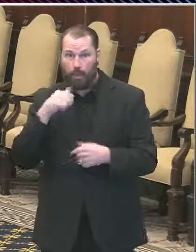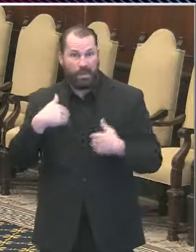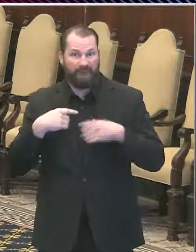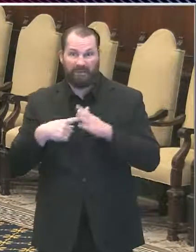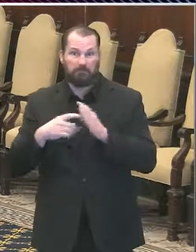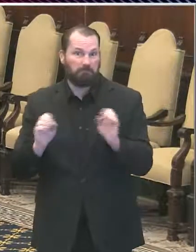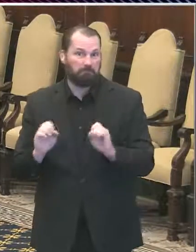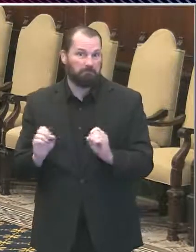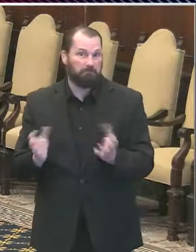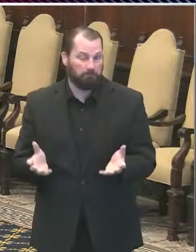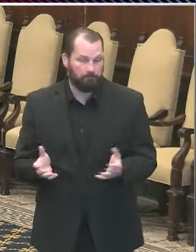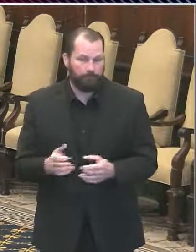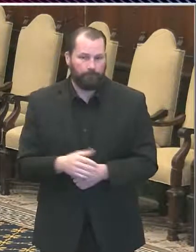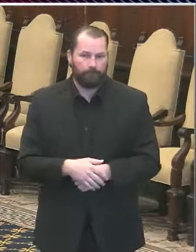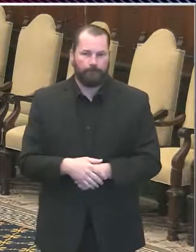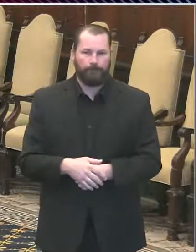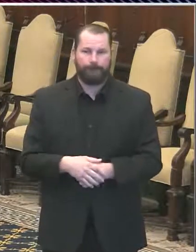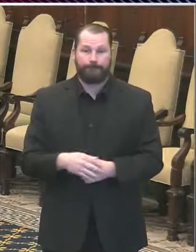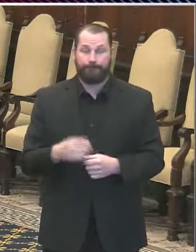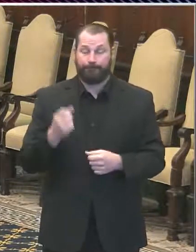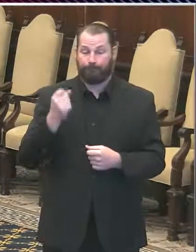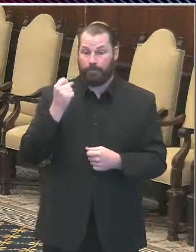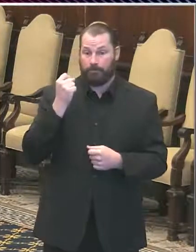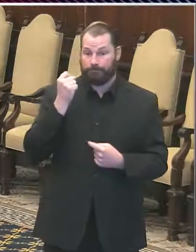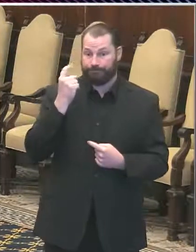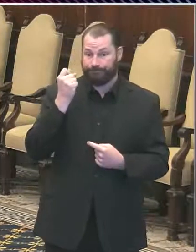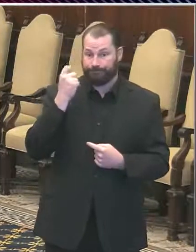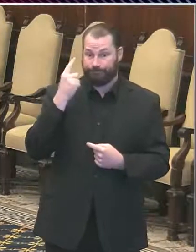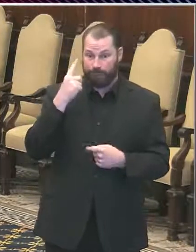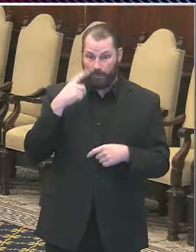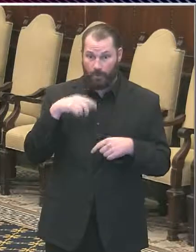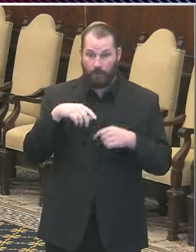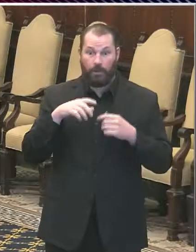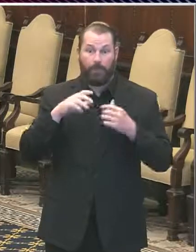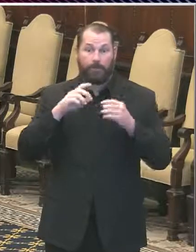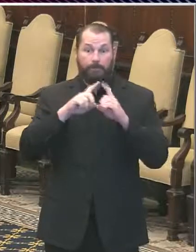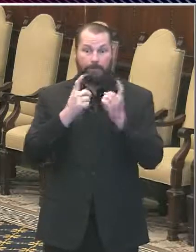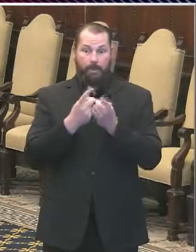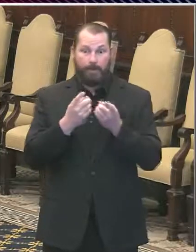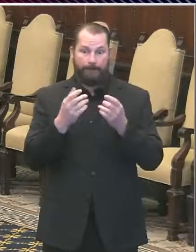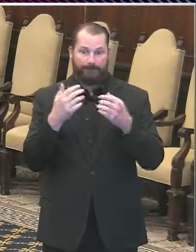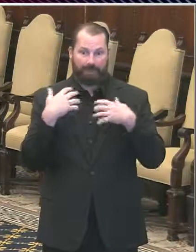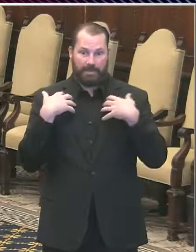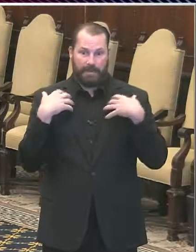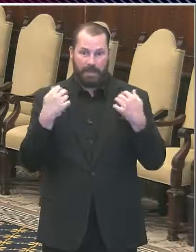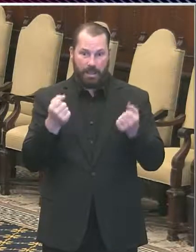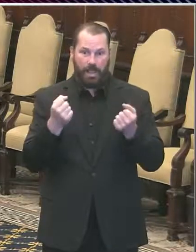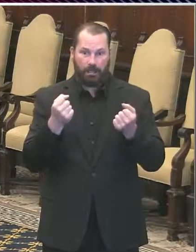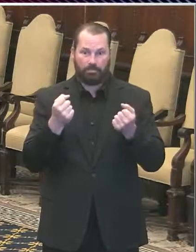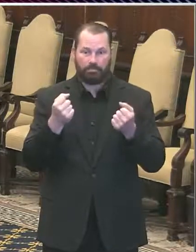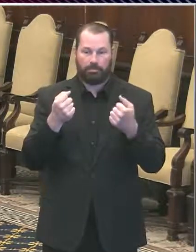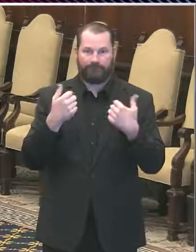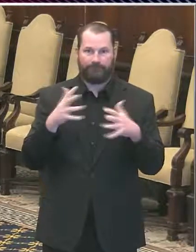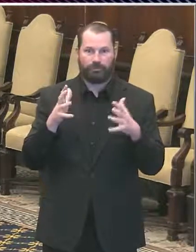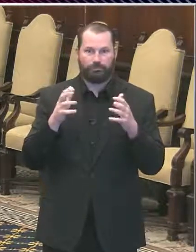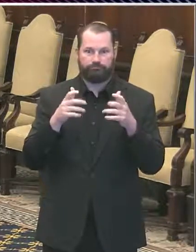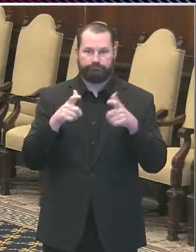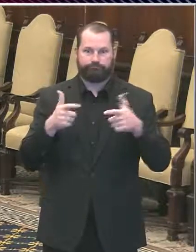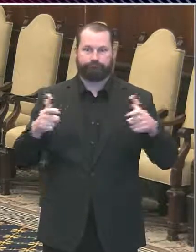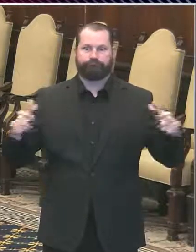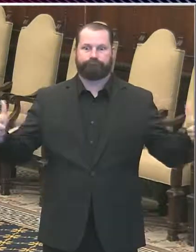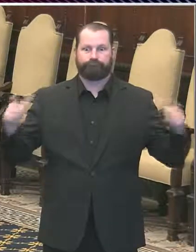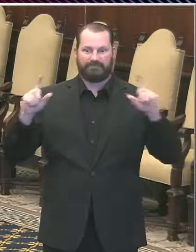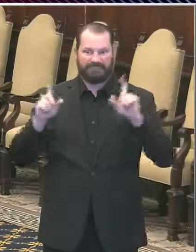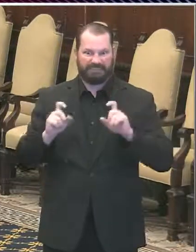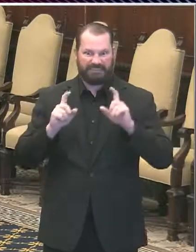for a couple of reasons. First, as you know, the Department of Health recently expanded testing criteria for congregate settings. Also, the City